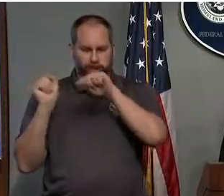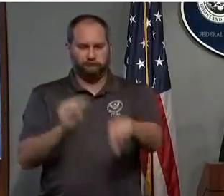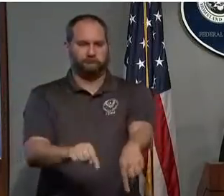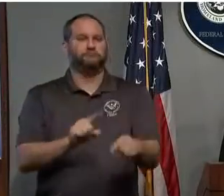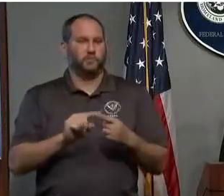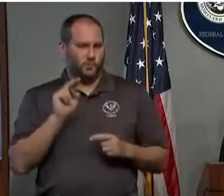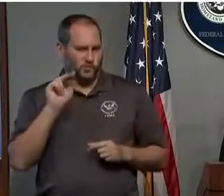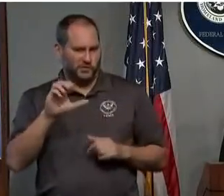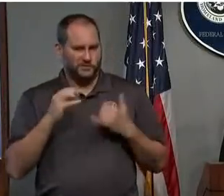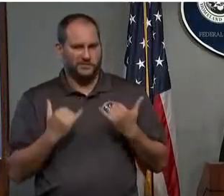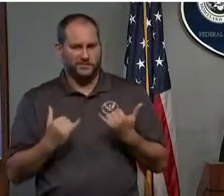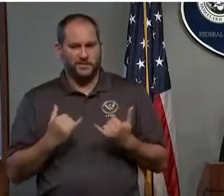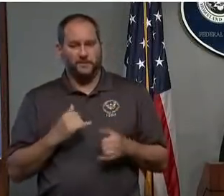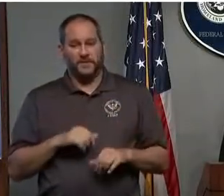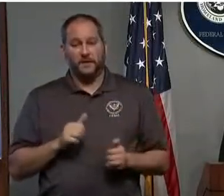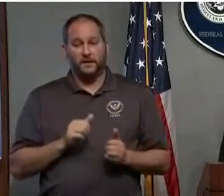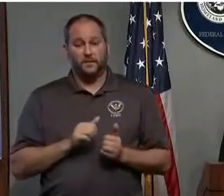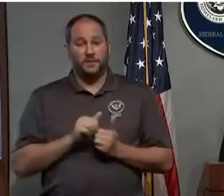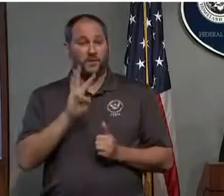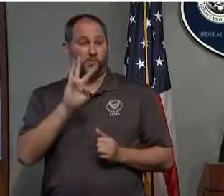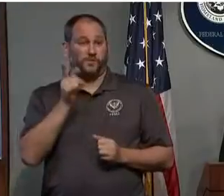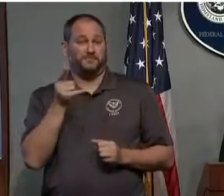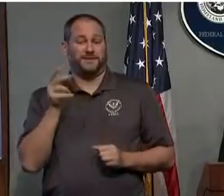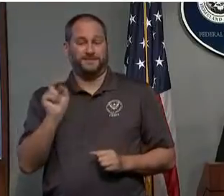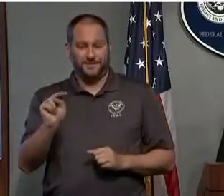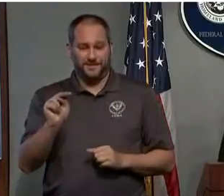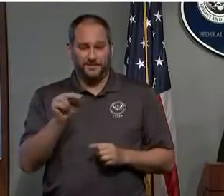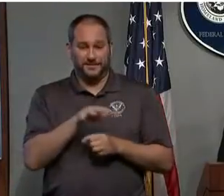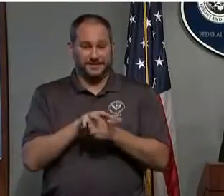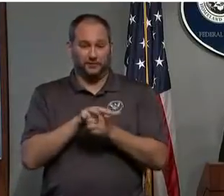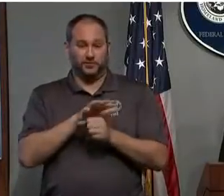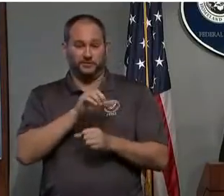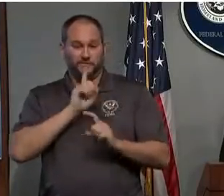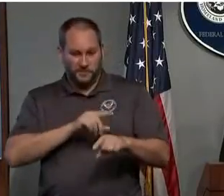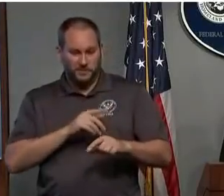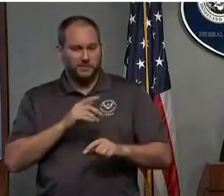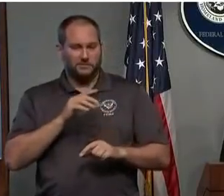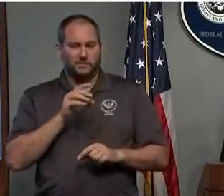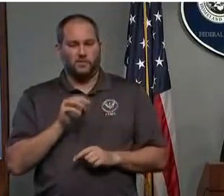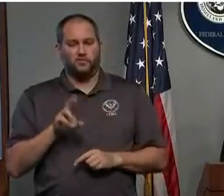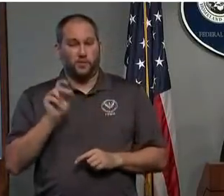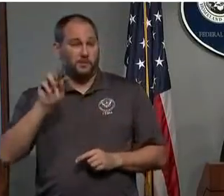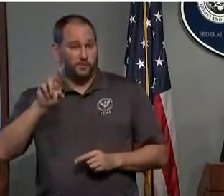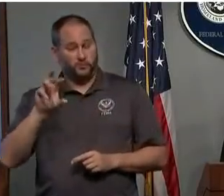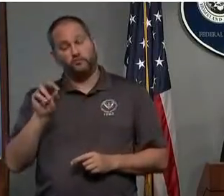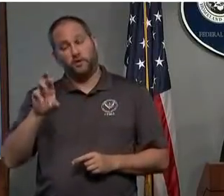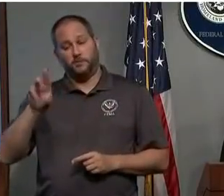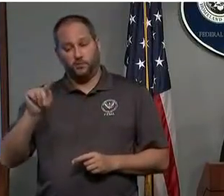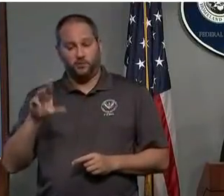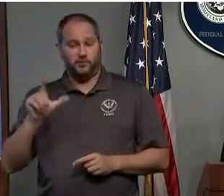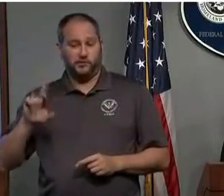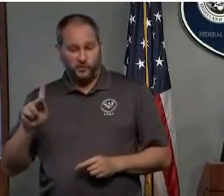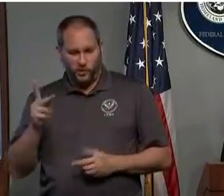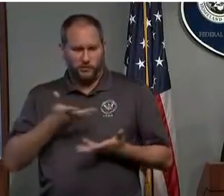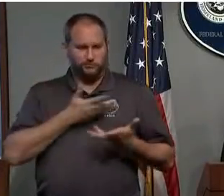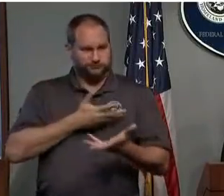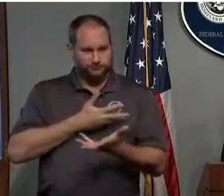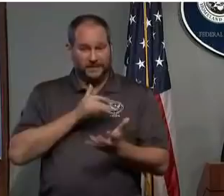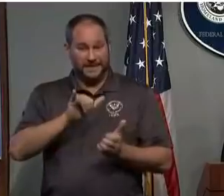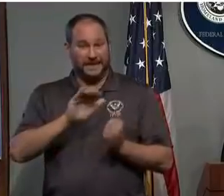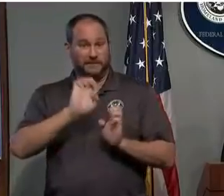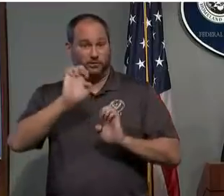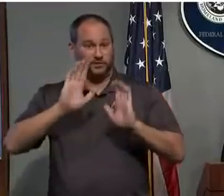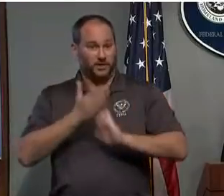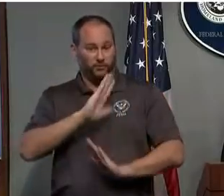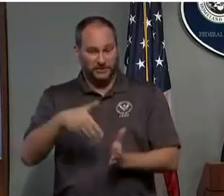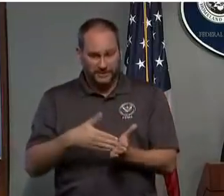Wilmington District Commander, Colonel Rob Clark, and they will engage at the State Emergency Operations Center and meet with key federal,